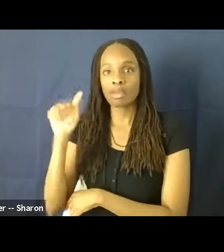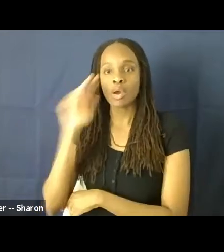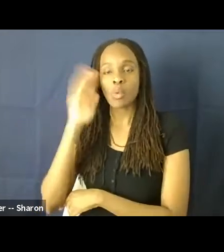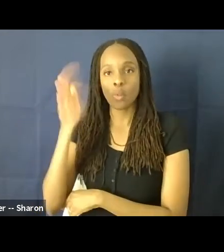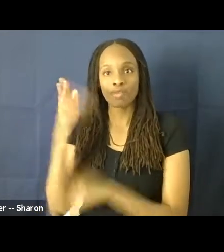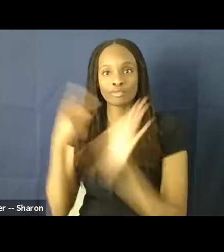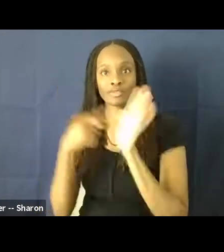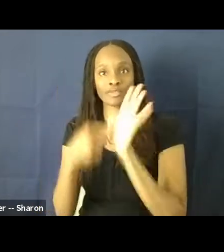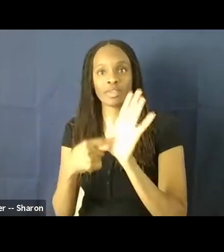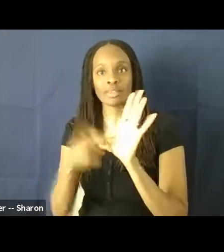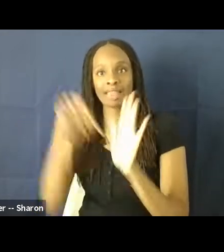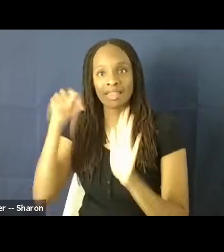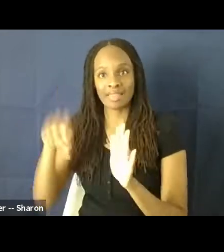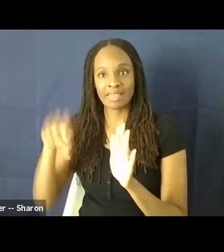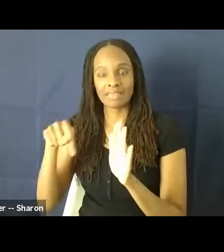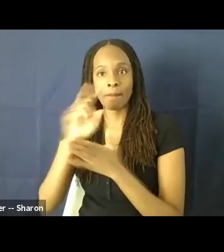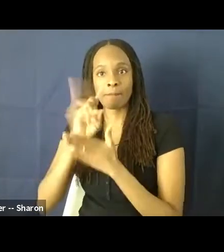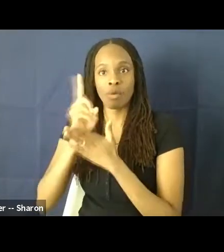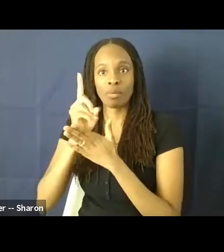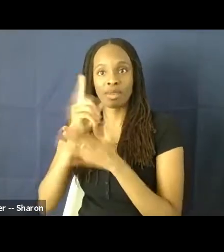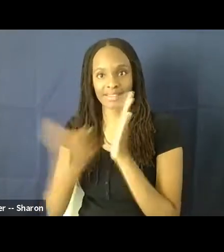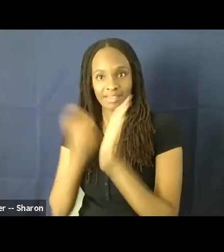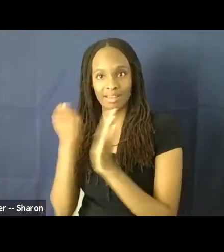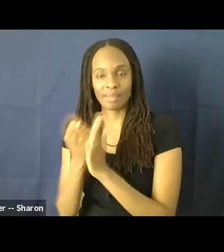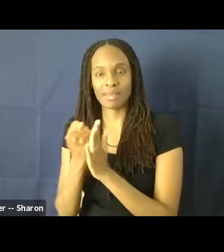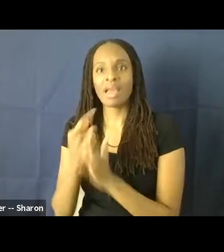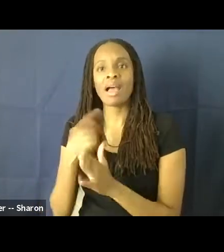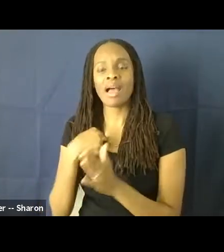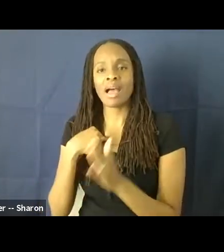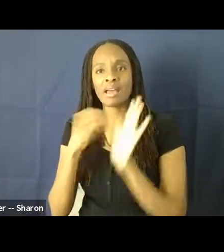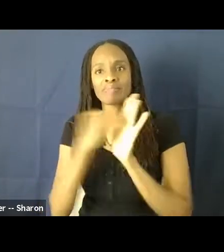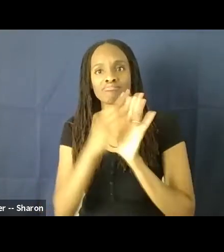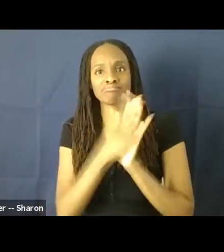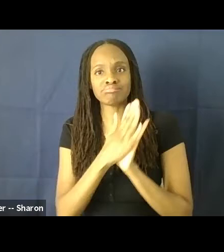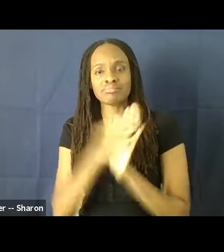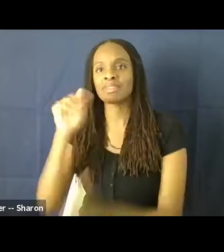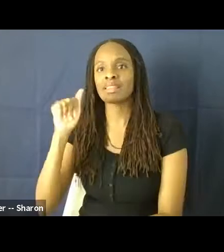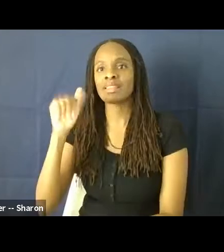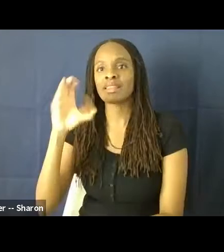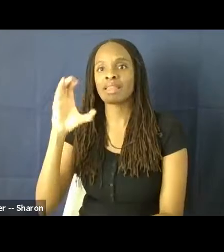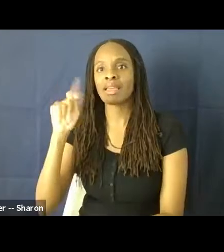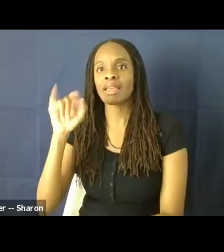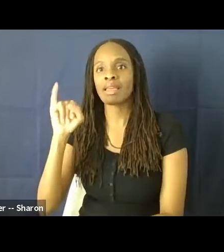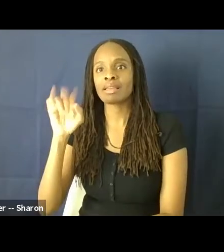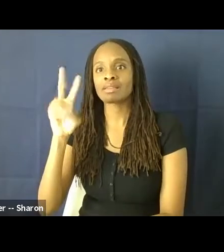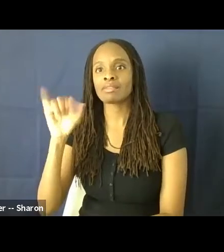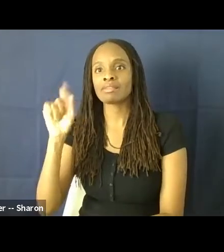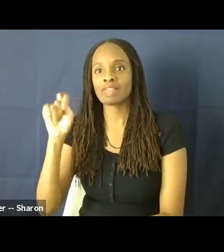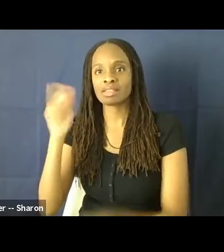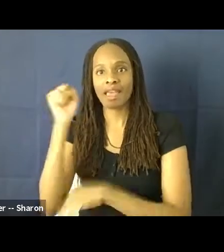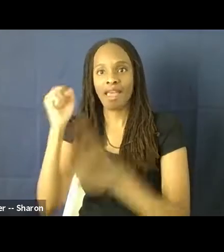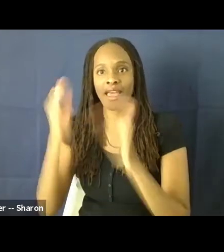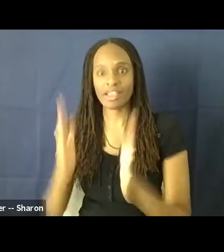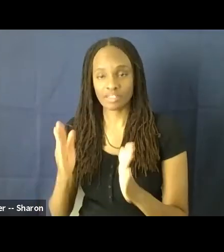this moment in time. And then also I noted activists also have a change